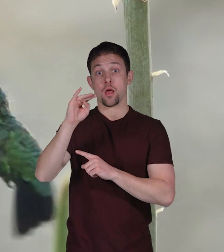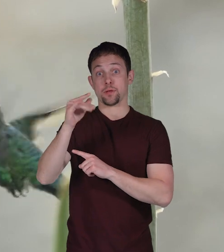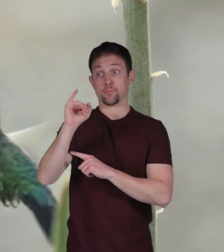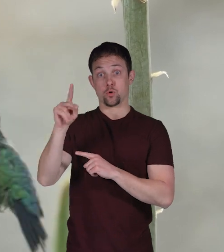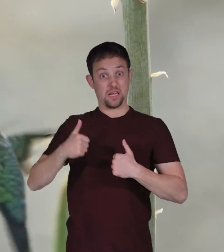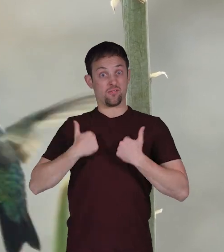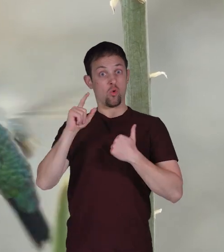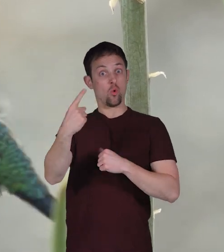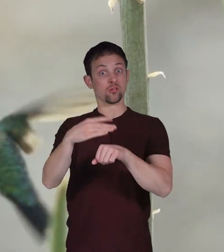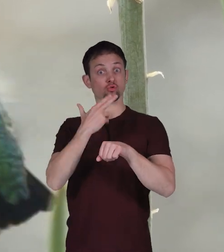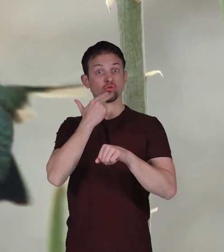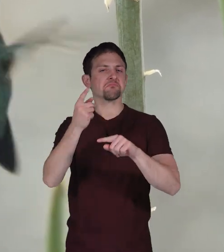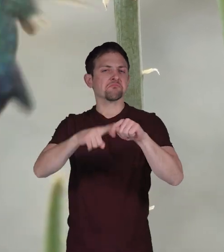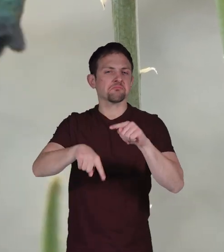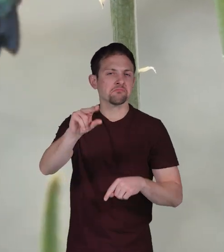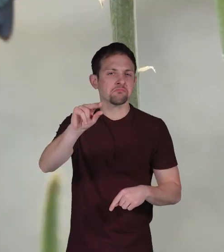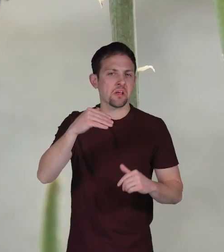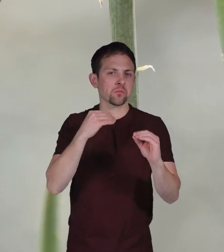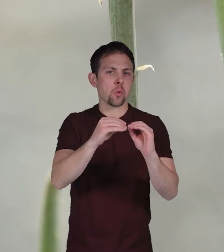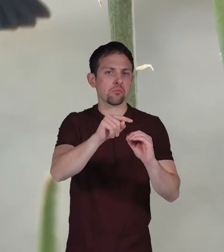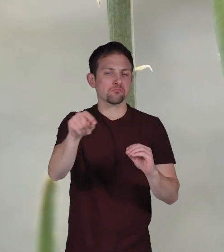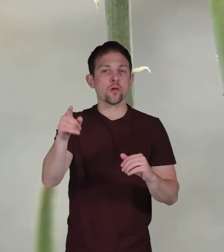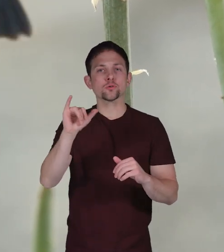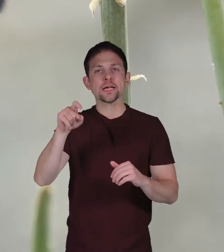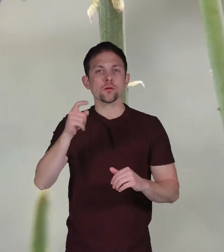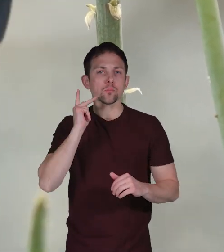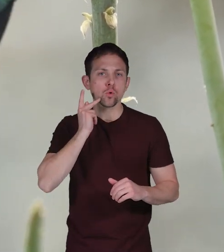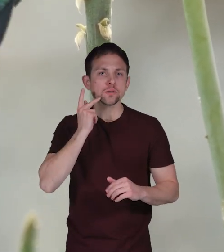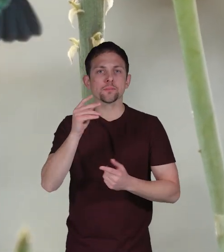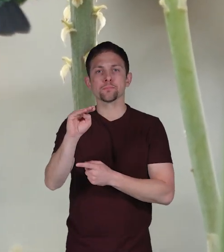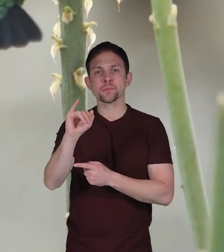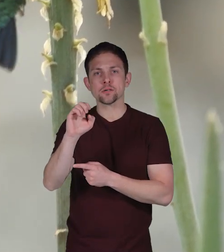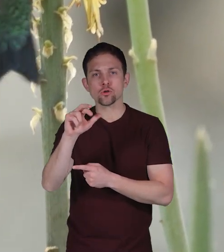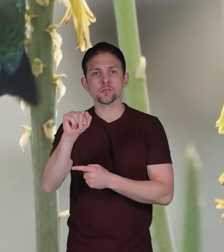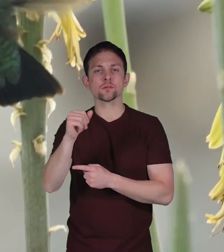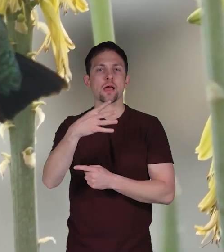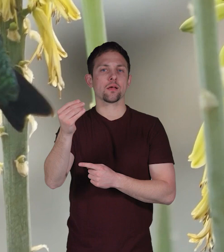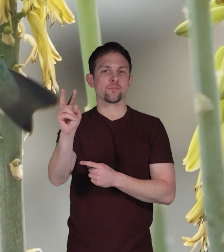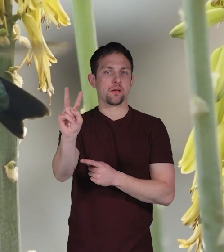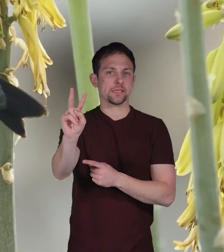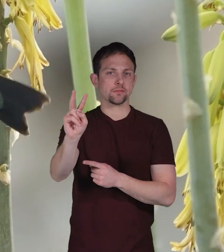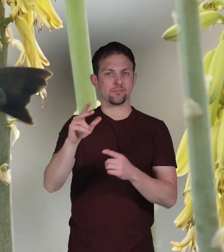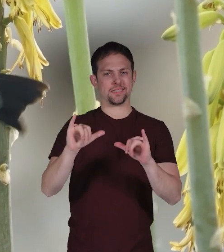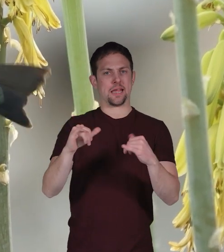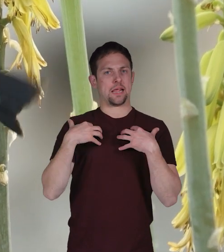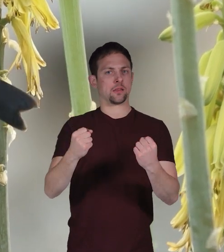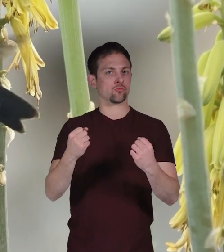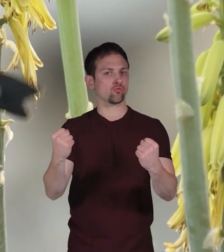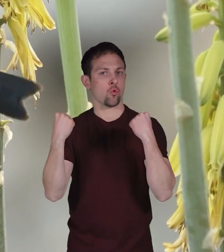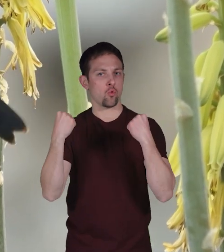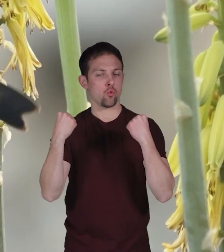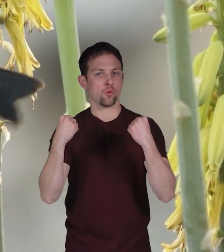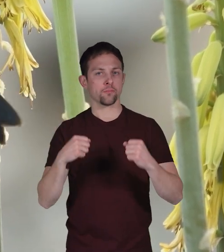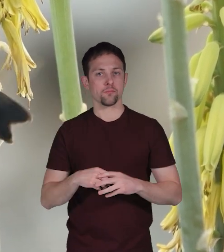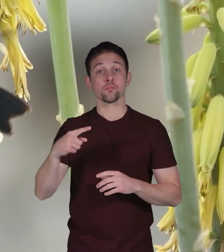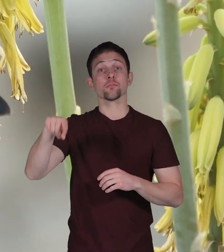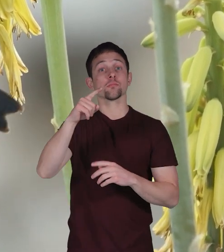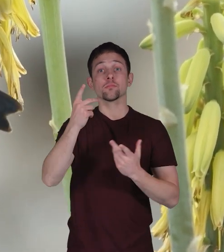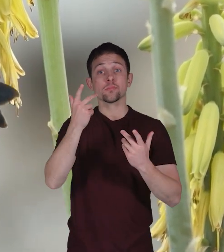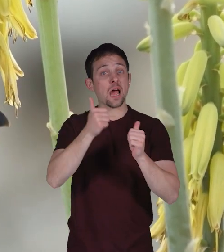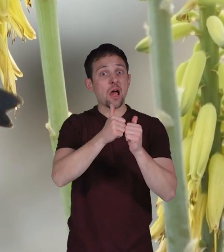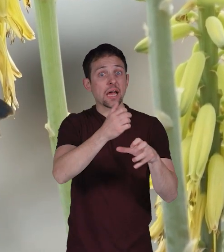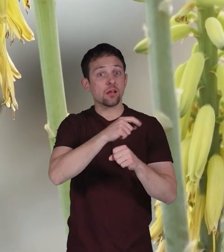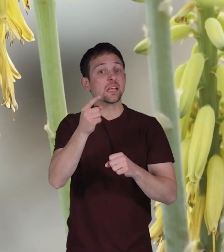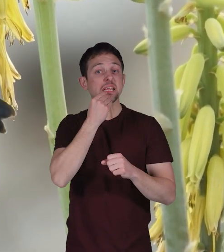Hummingbirds can't live on only sugar. They also need protein, minerals, and vitamins to stay healthy and strong. To get these,